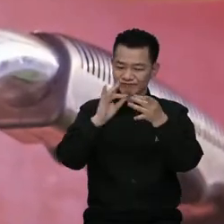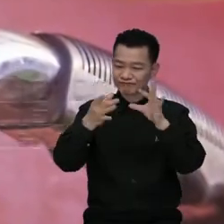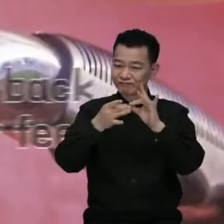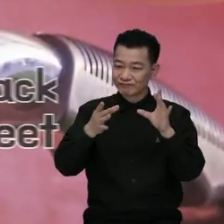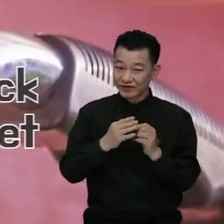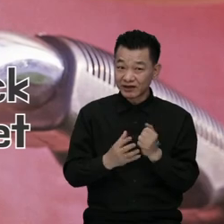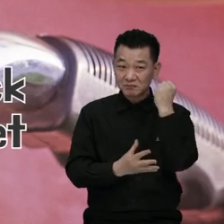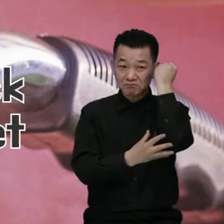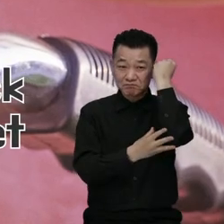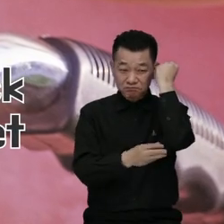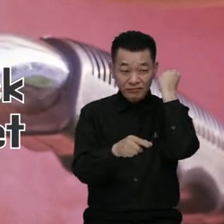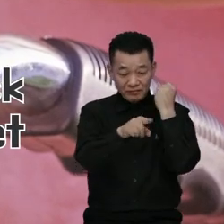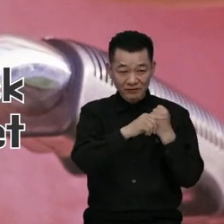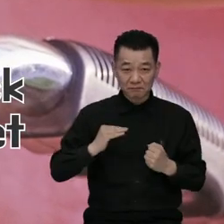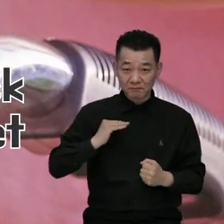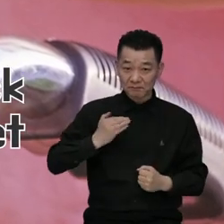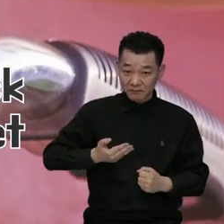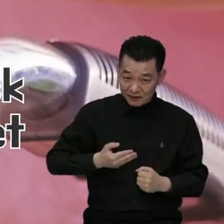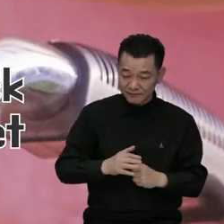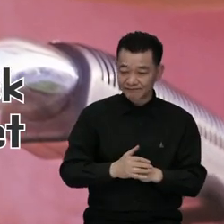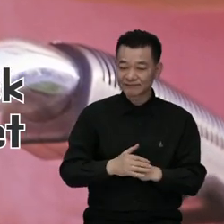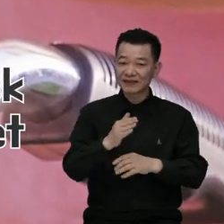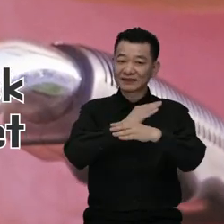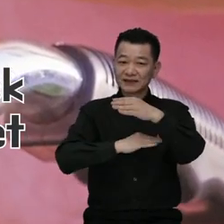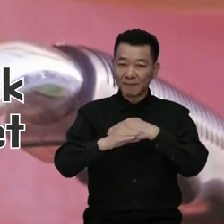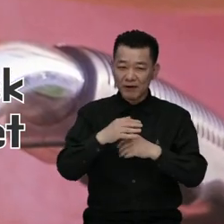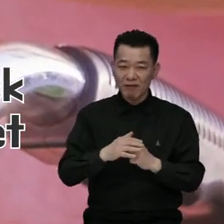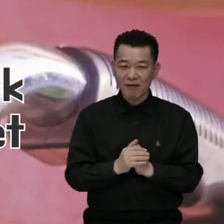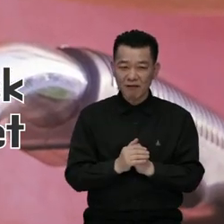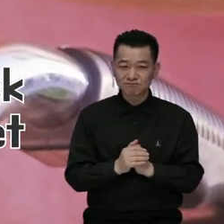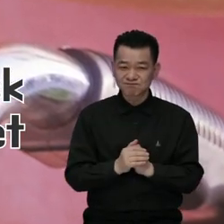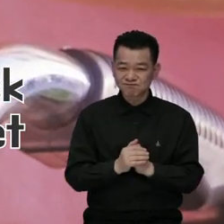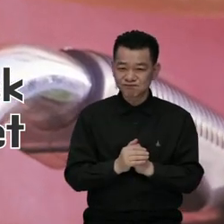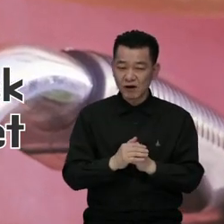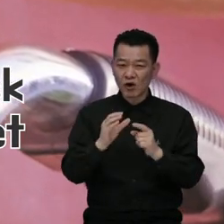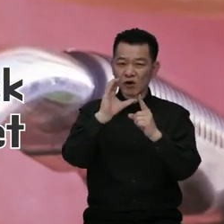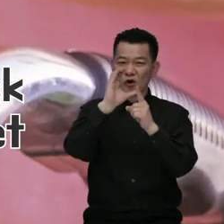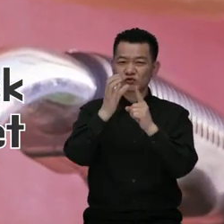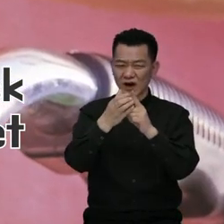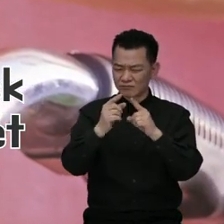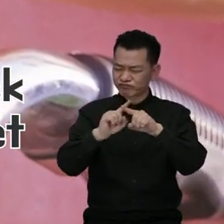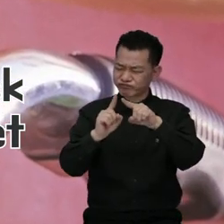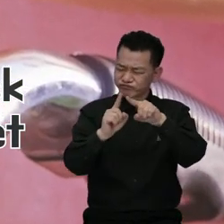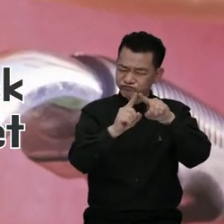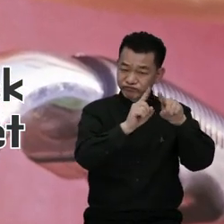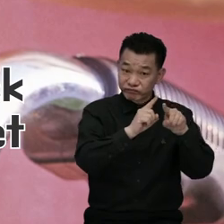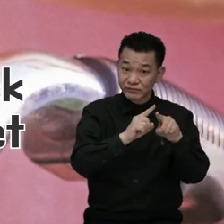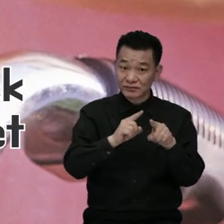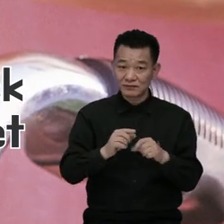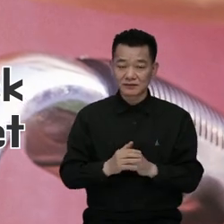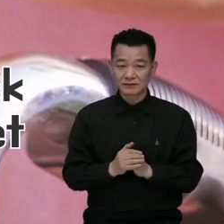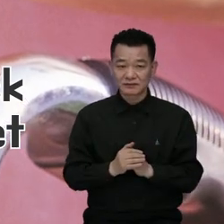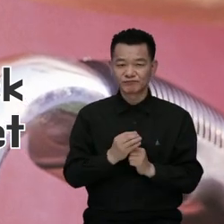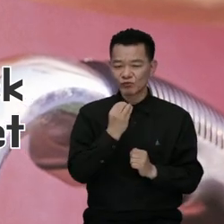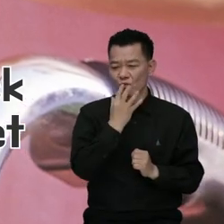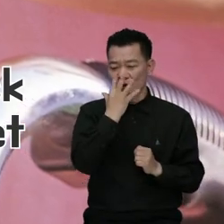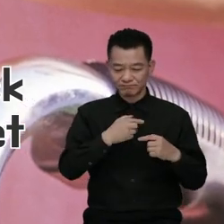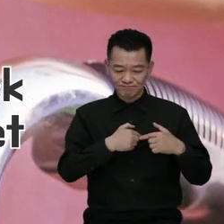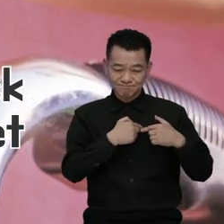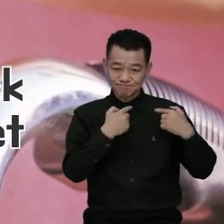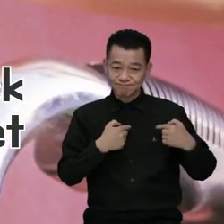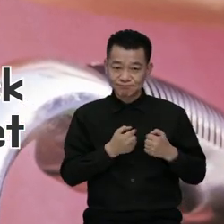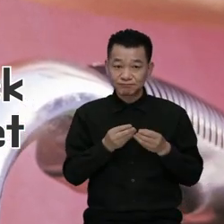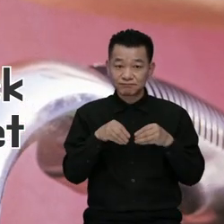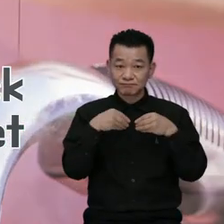Or a story about women, persons with disabilities and multicultural families in need getting back on their